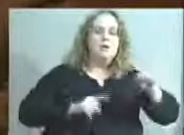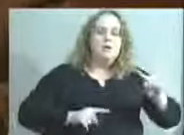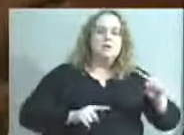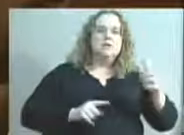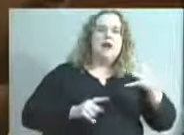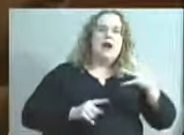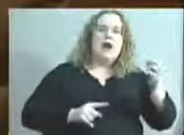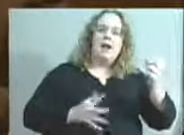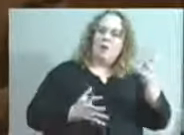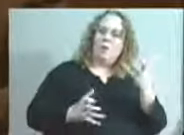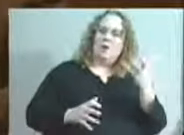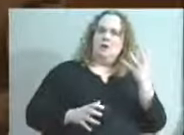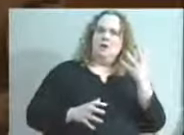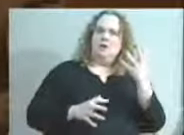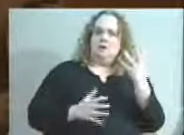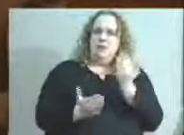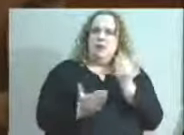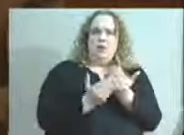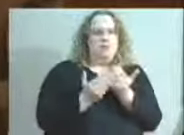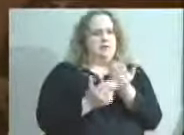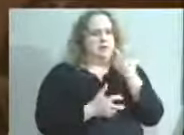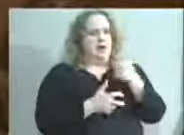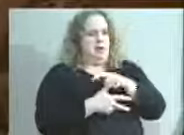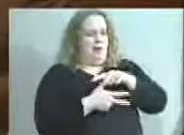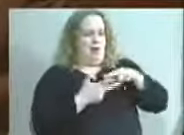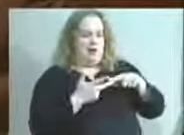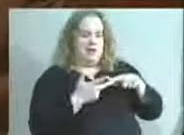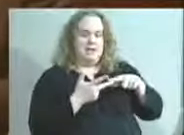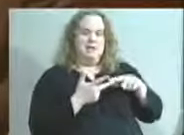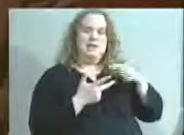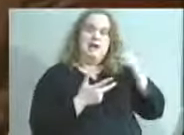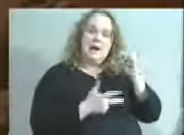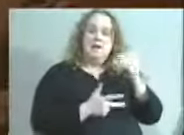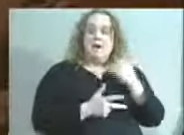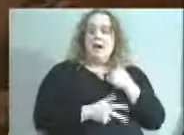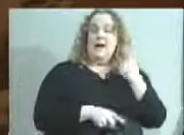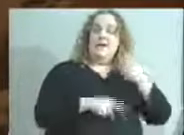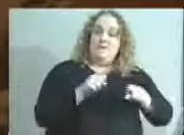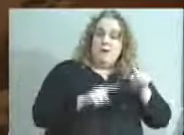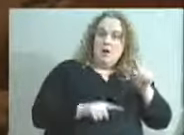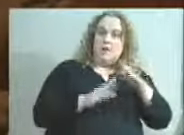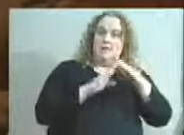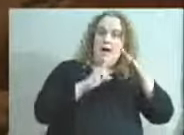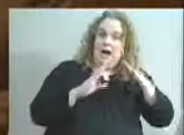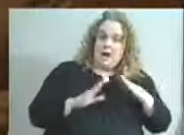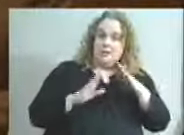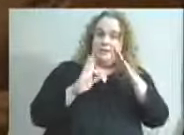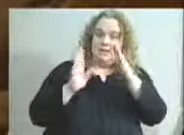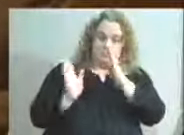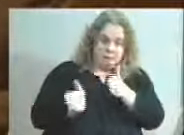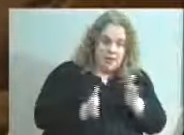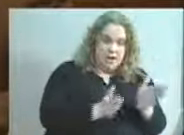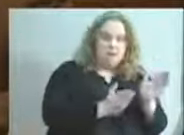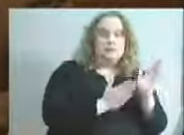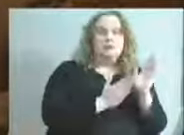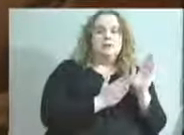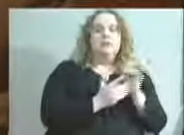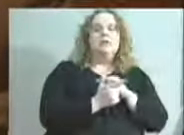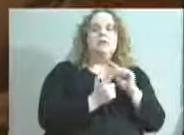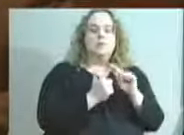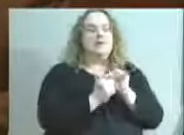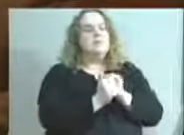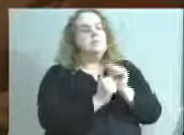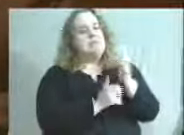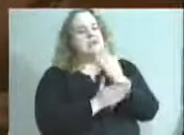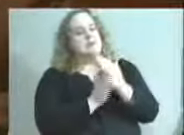close. Well, it's hard to meet all three of those sometimes, right? Now, it wouldn't be if we had diverse housing patterns. So we have passed some ordinances